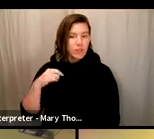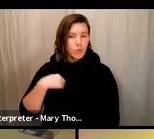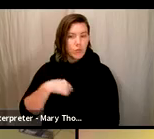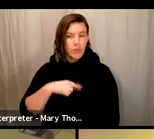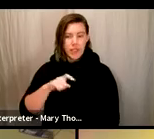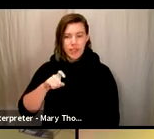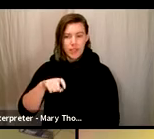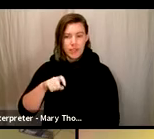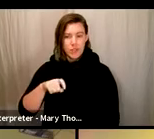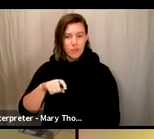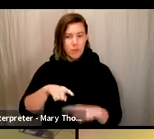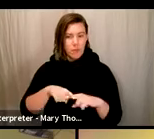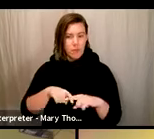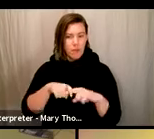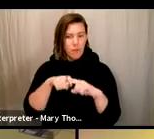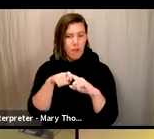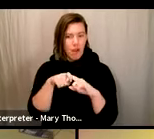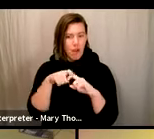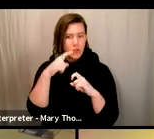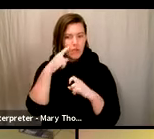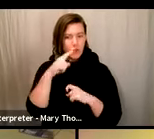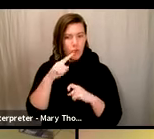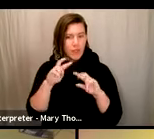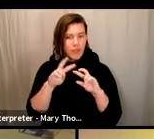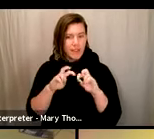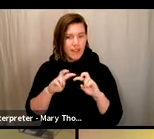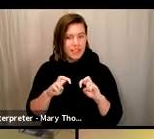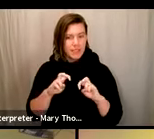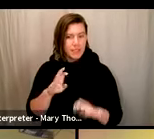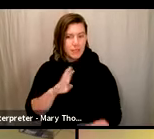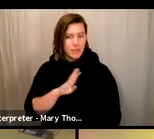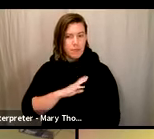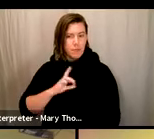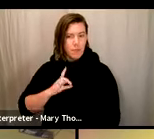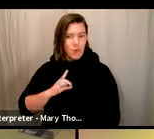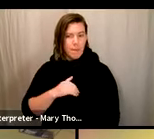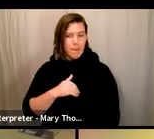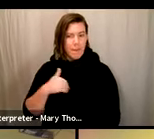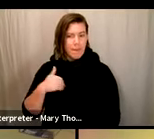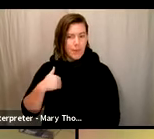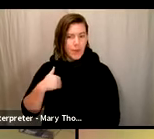for our canvassing board member, or shall we proceed?